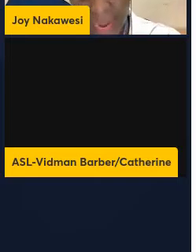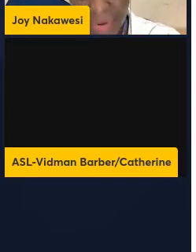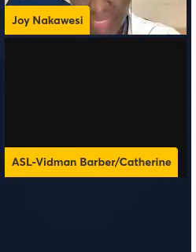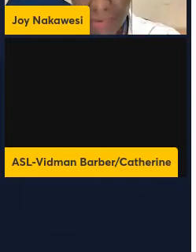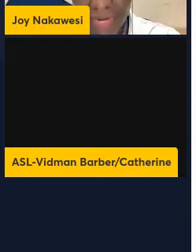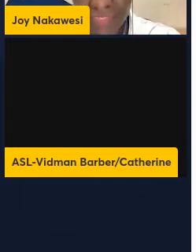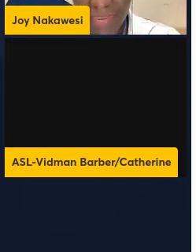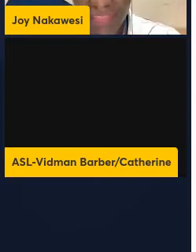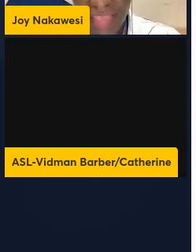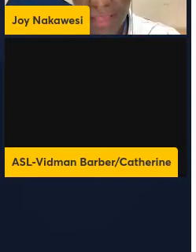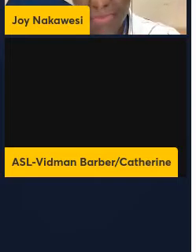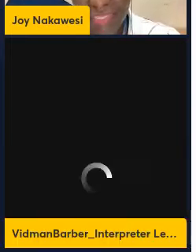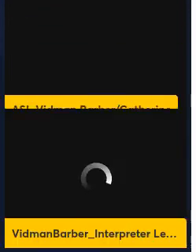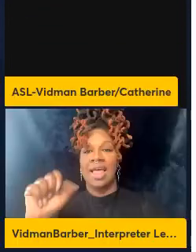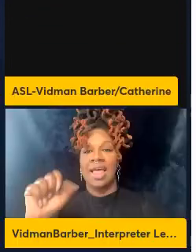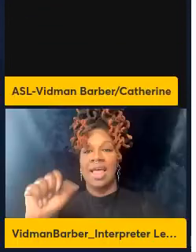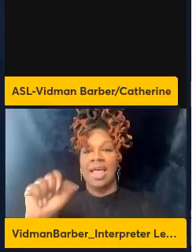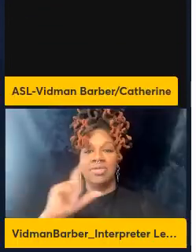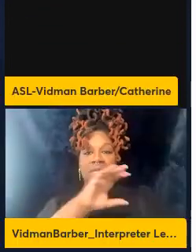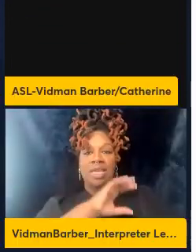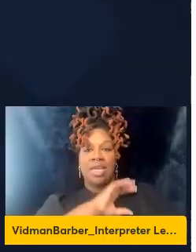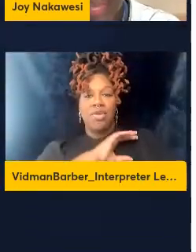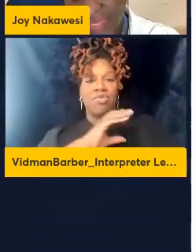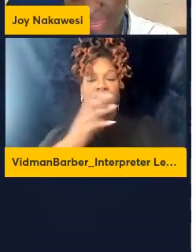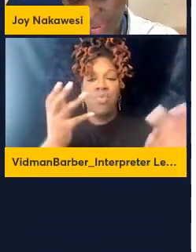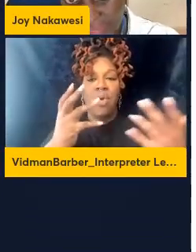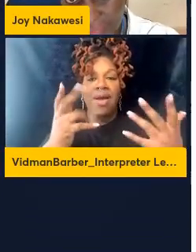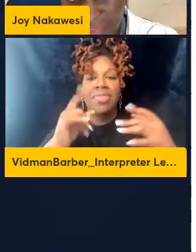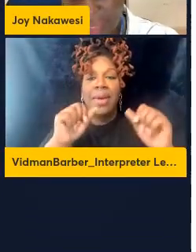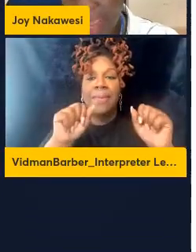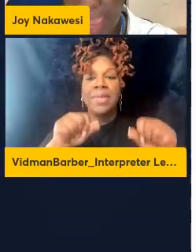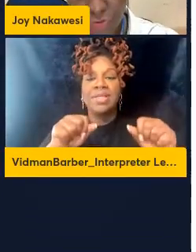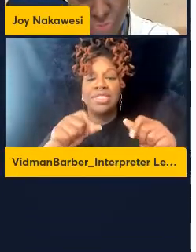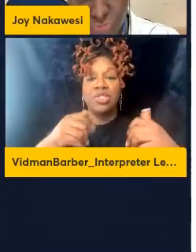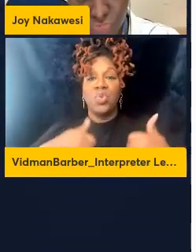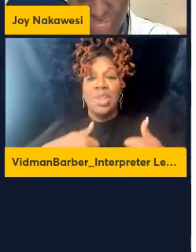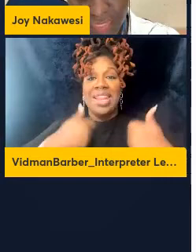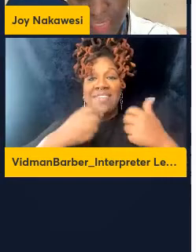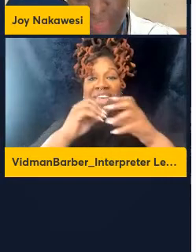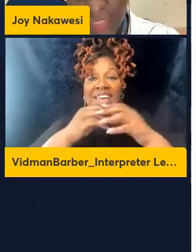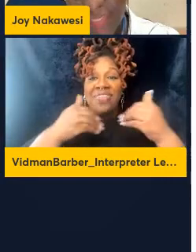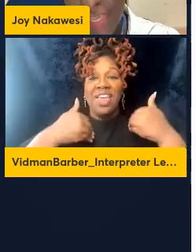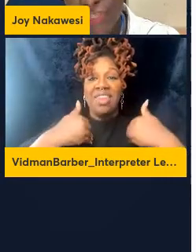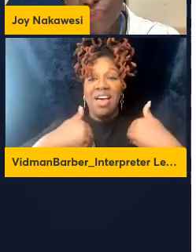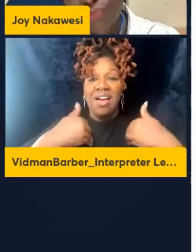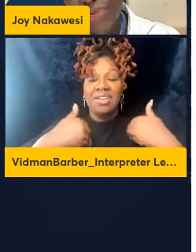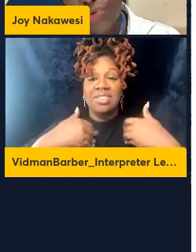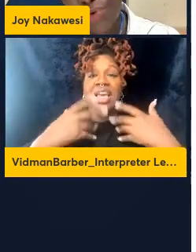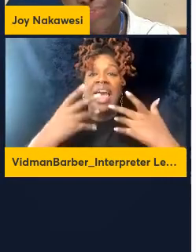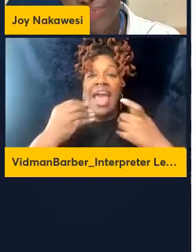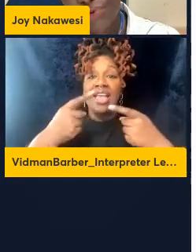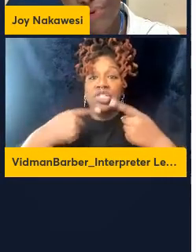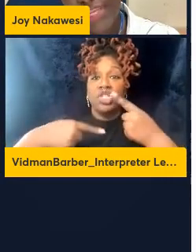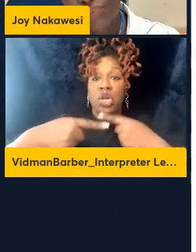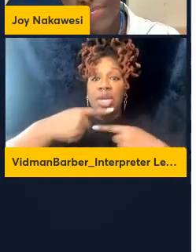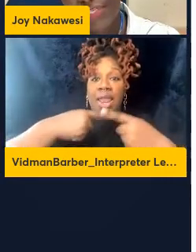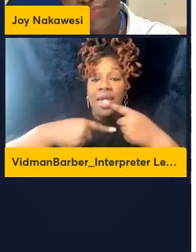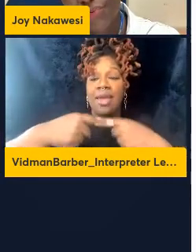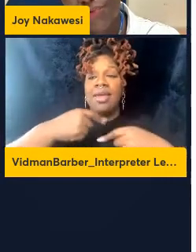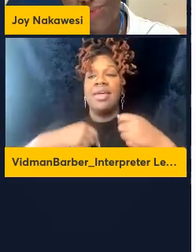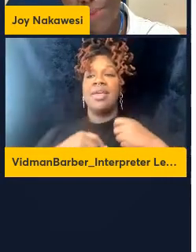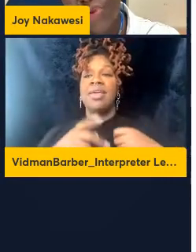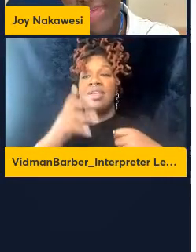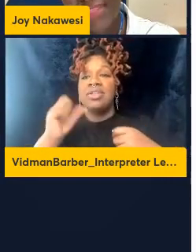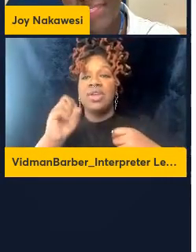mainly characterized by their ability to reside within the lungs and not to recirculate so we also wanted